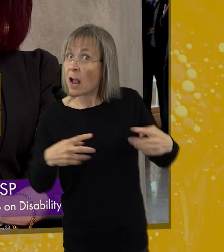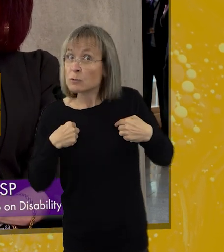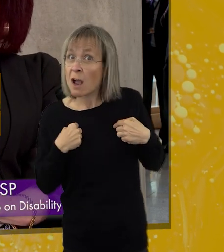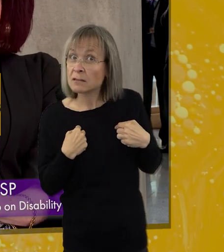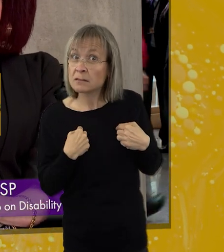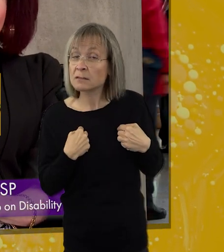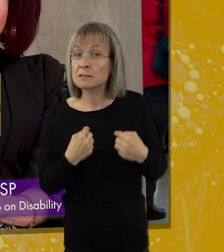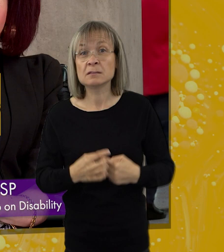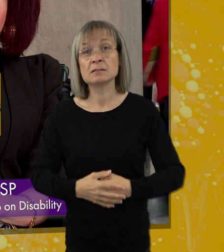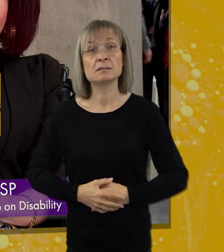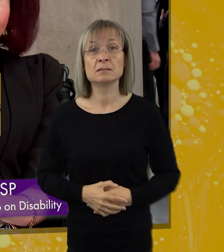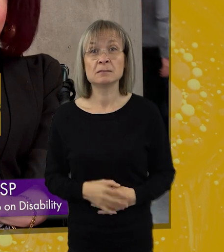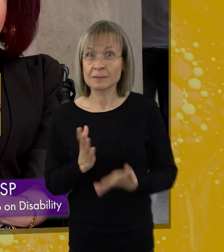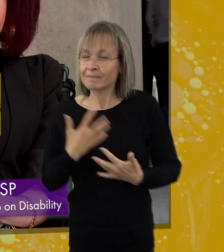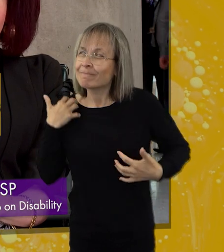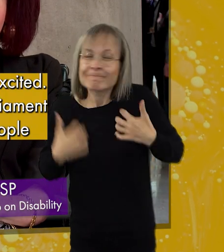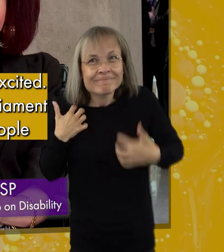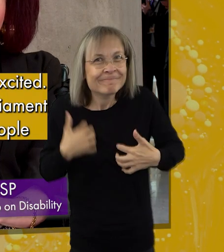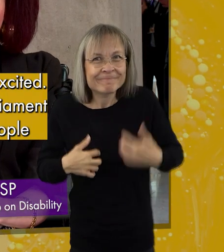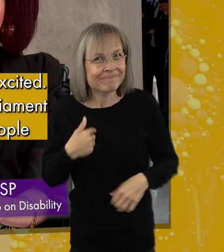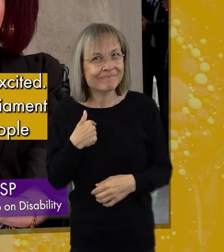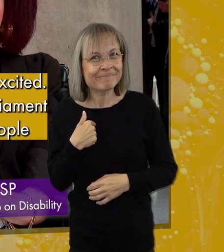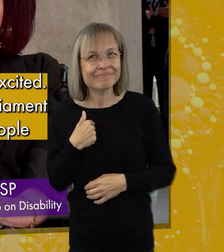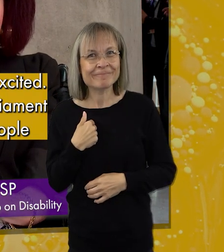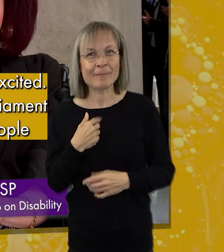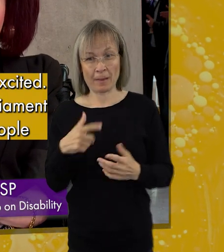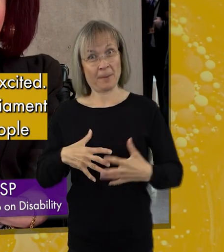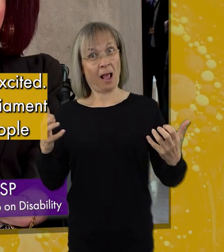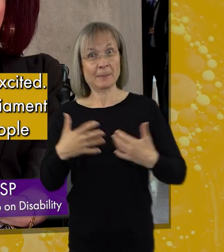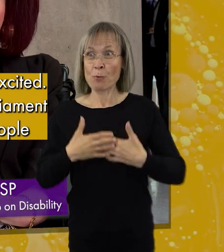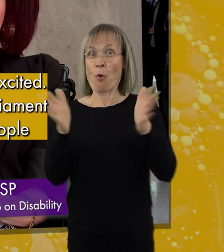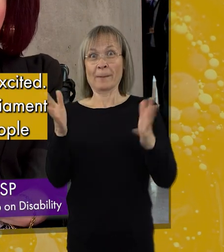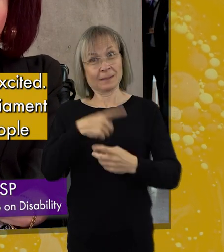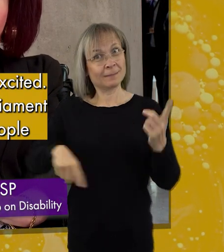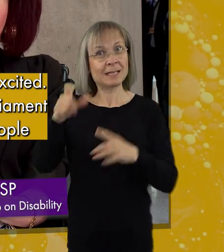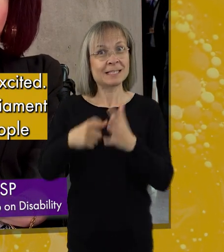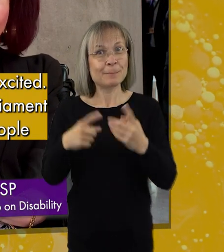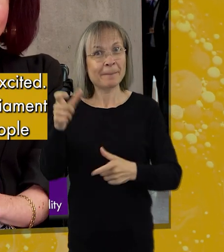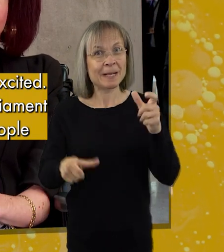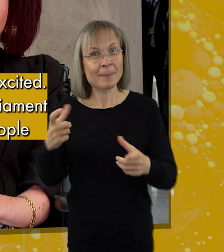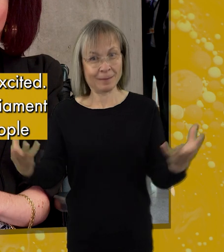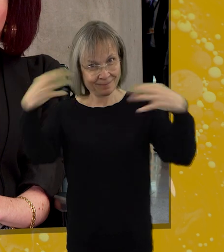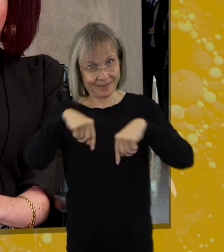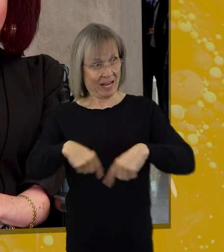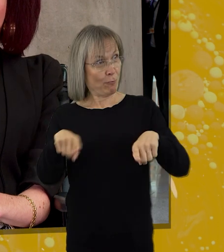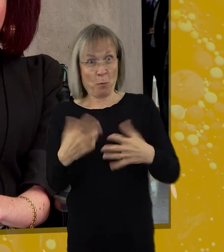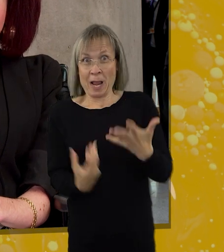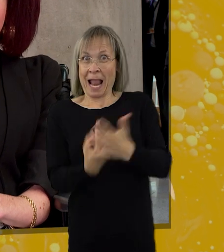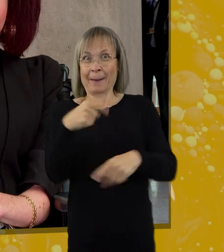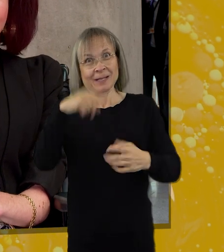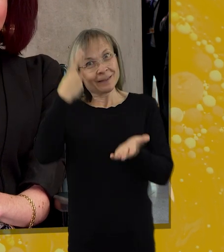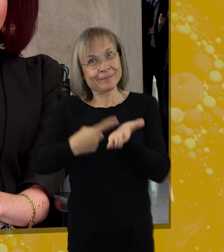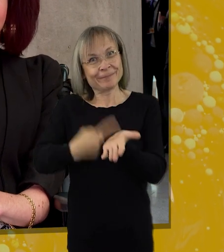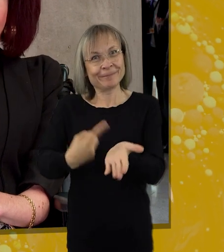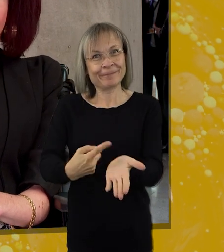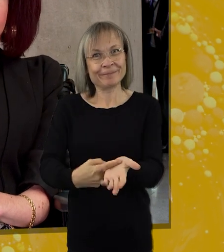should be nothing about us without us and that's why I'm so excited we're opening the Parliament to bring disabled people right